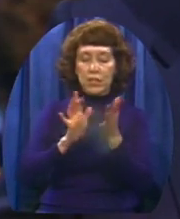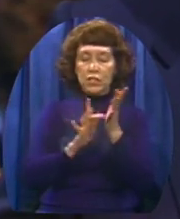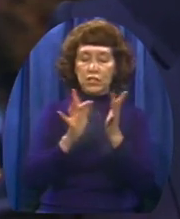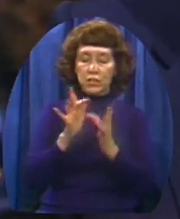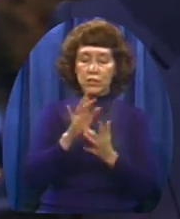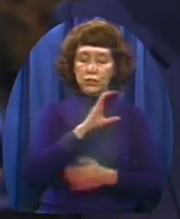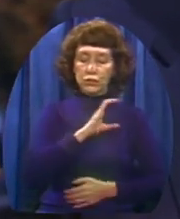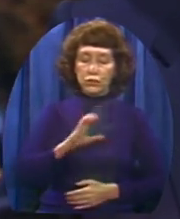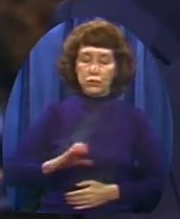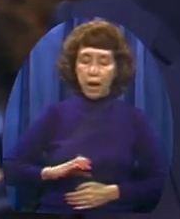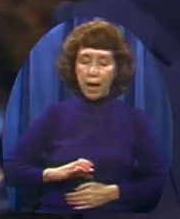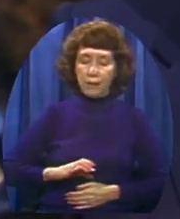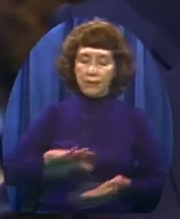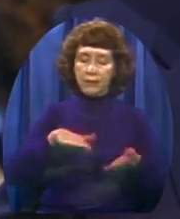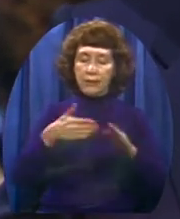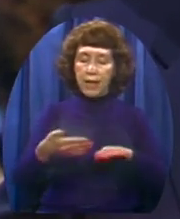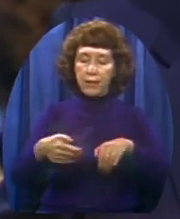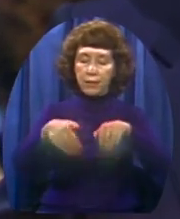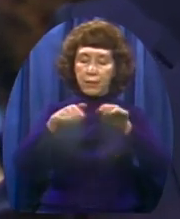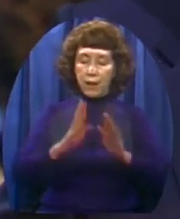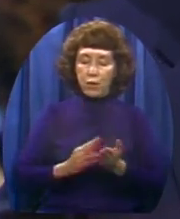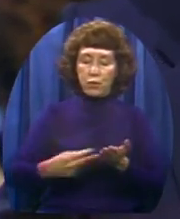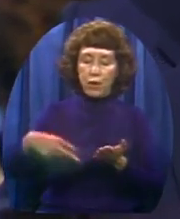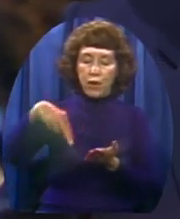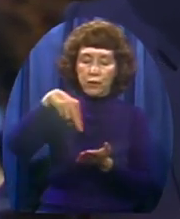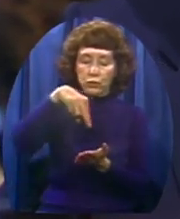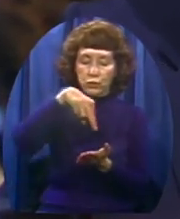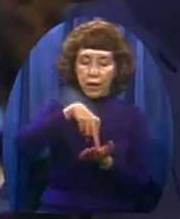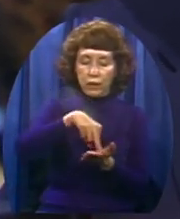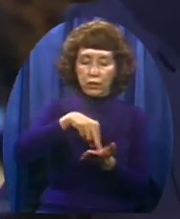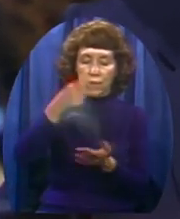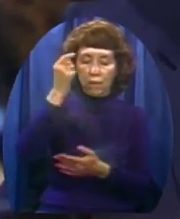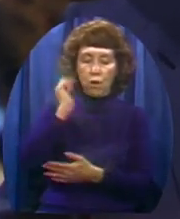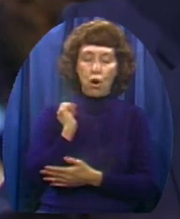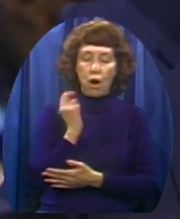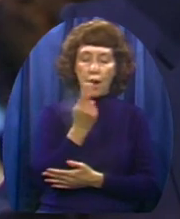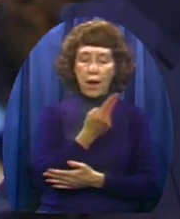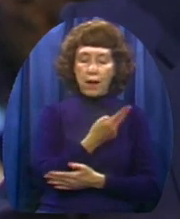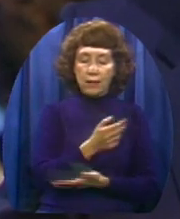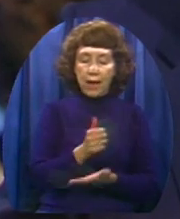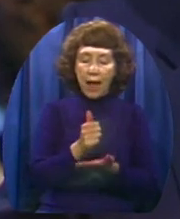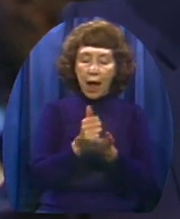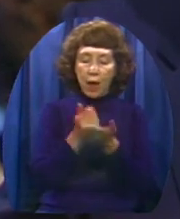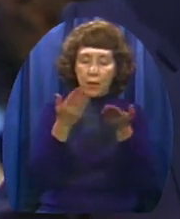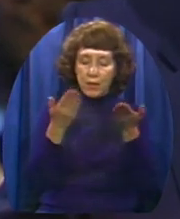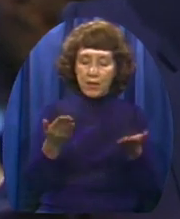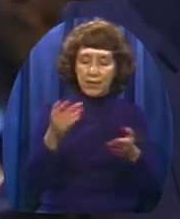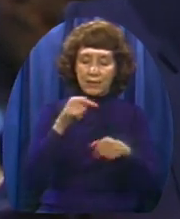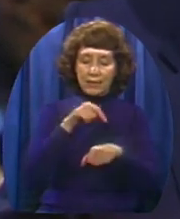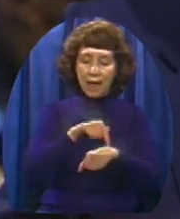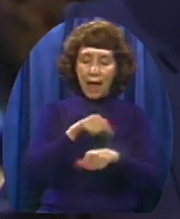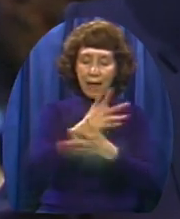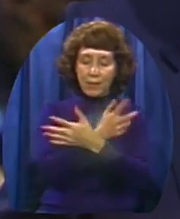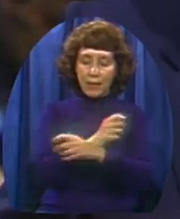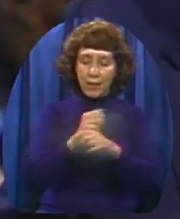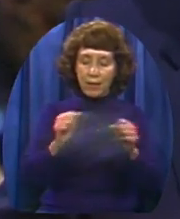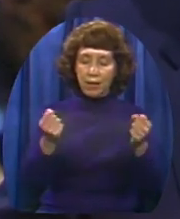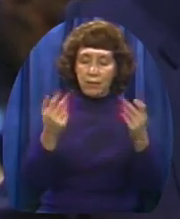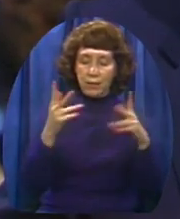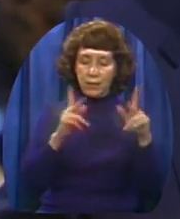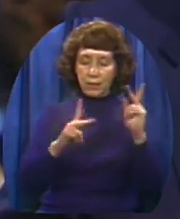Christ His death, burial and resurrection on our behalf May this be the hour, the time of salvation